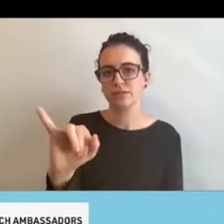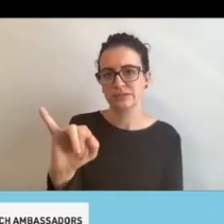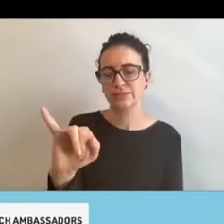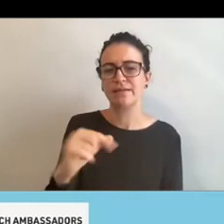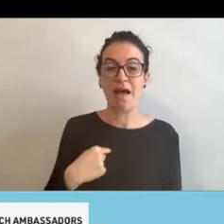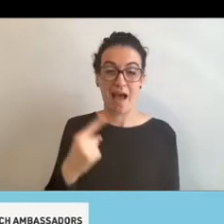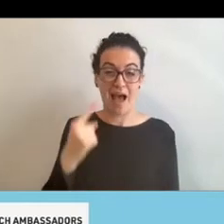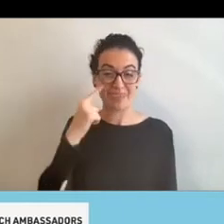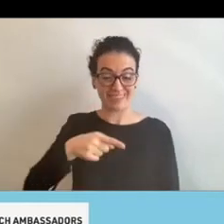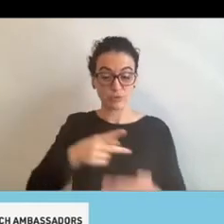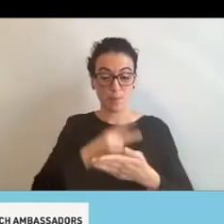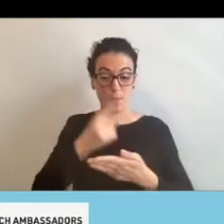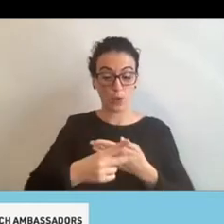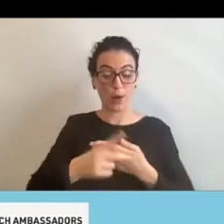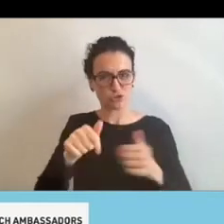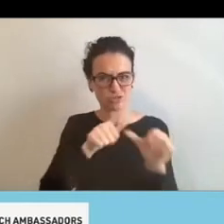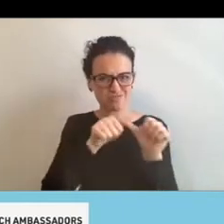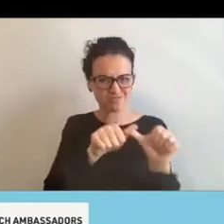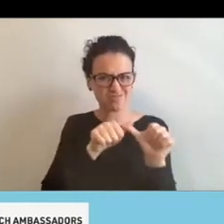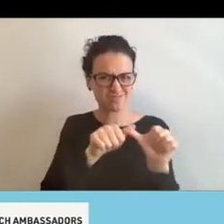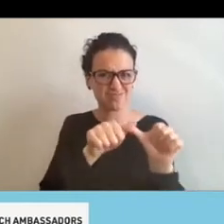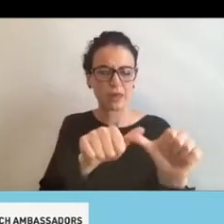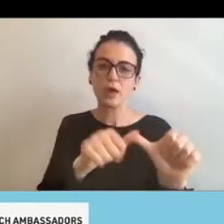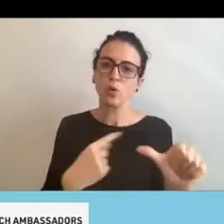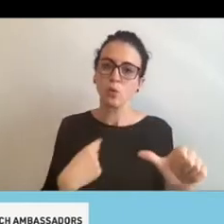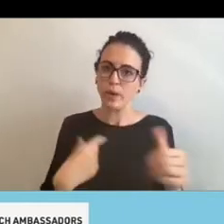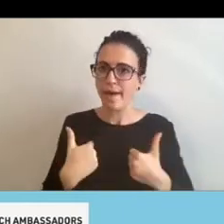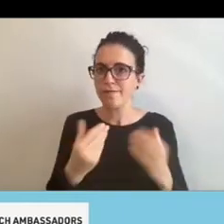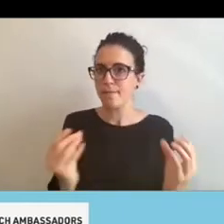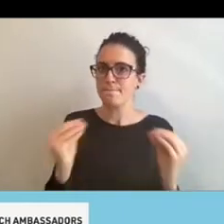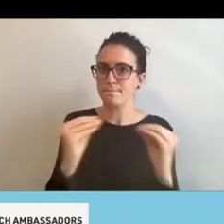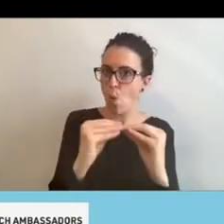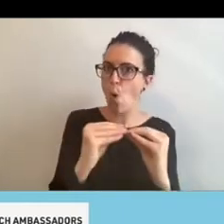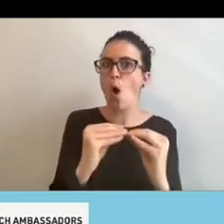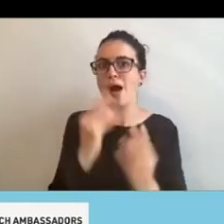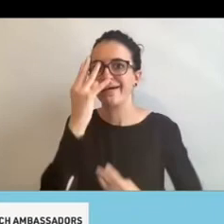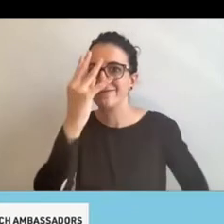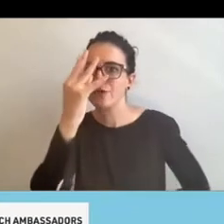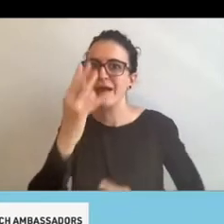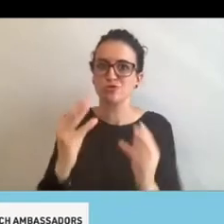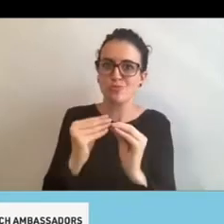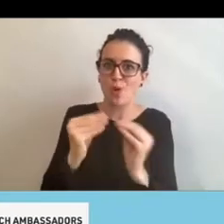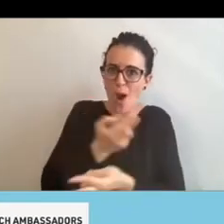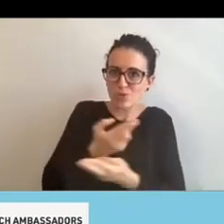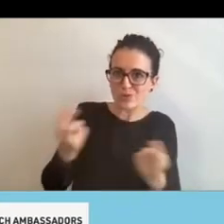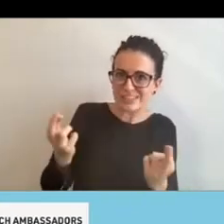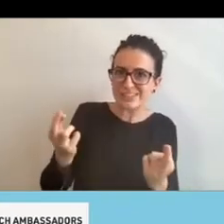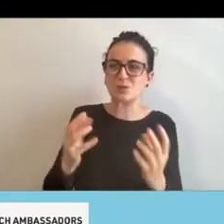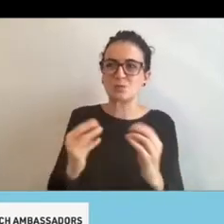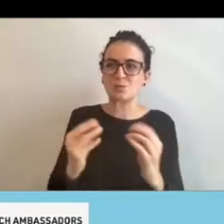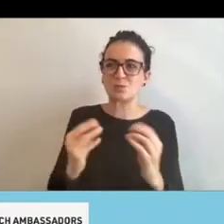this going because there's a lot of more stuff that we have to share with y'all about technology.